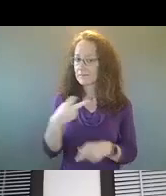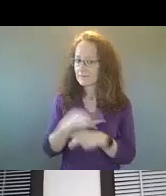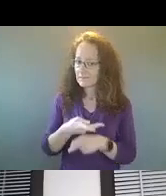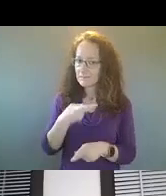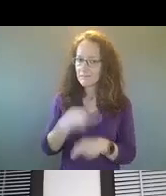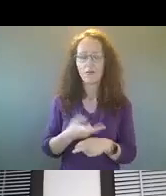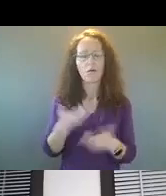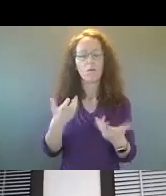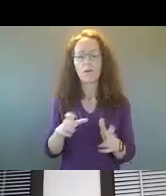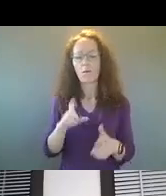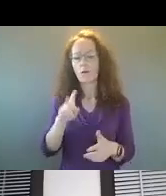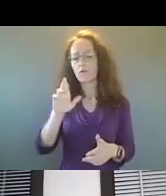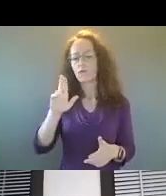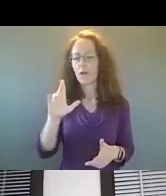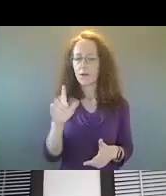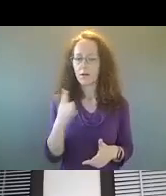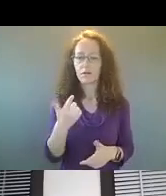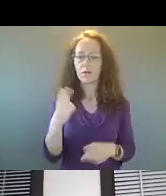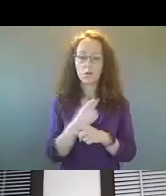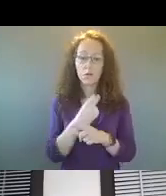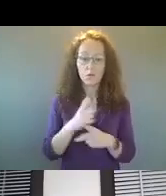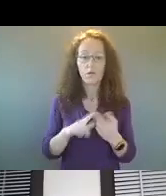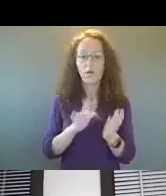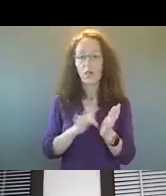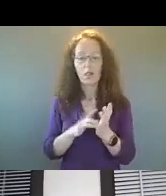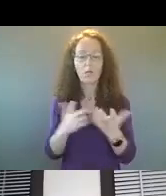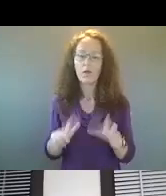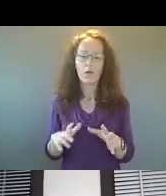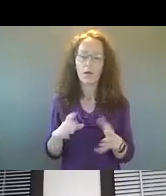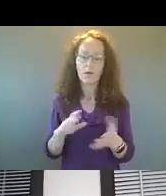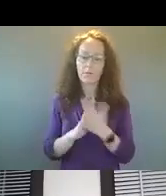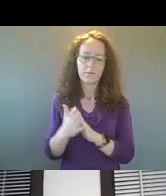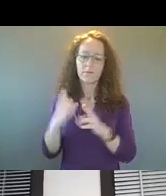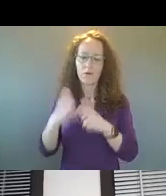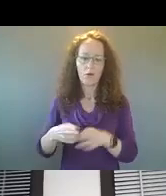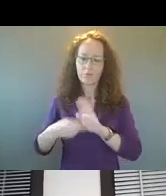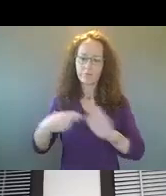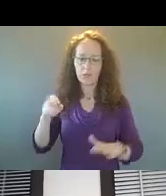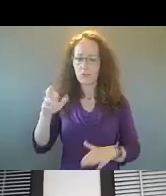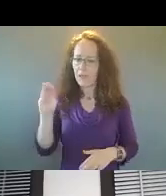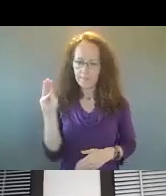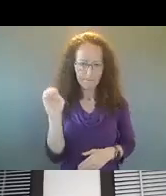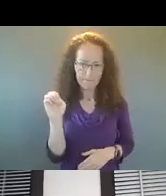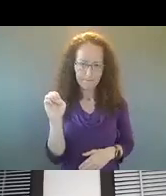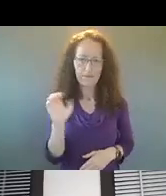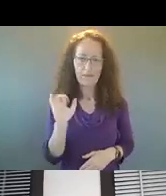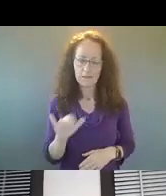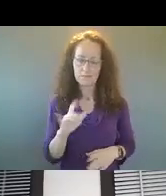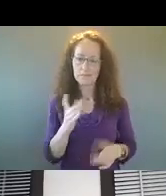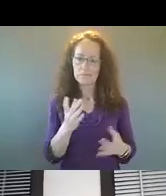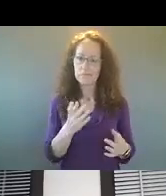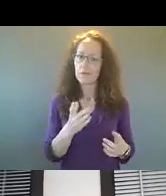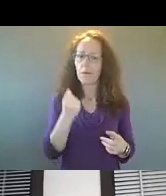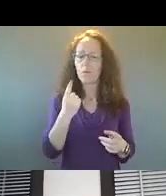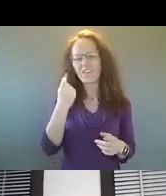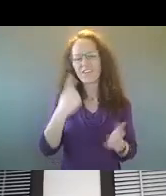drug use or abuse, but we do recognize that there are intersections, um, and that there are, you know, co-occurring issues, and so right